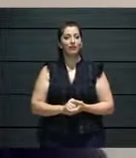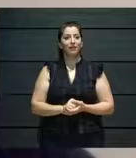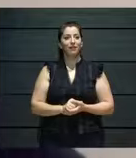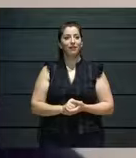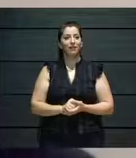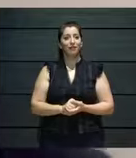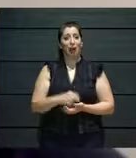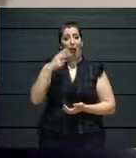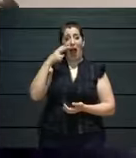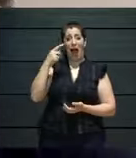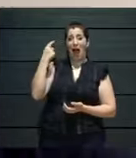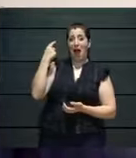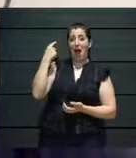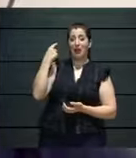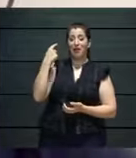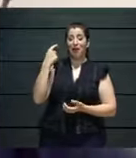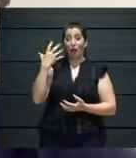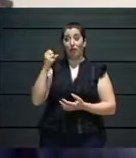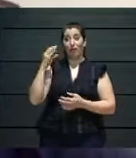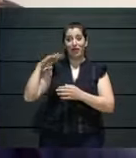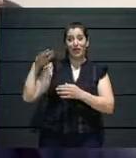Sorry, there are people walking in here.